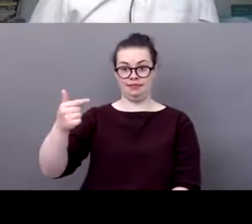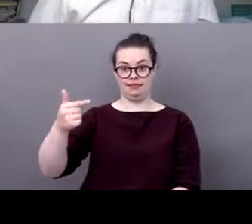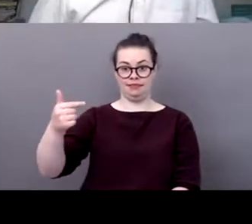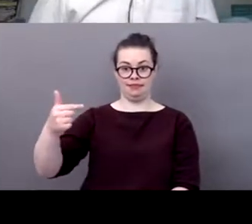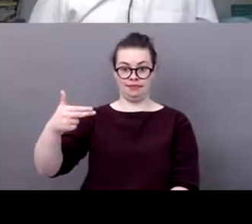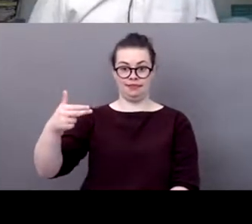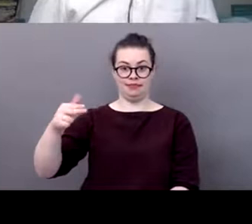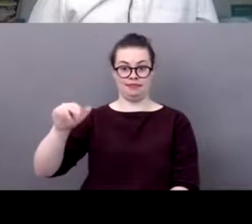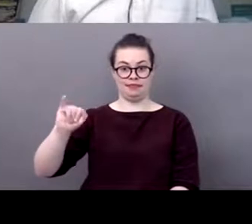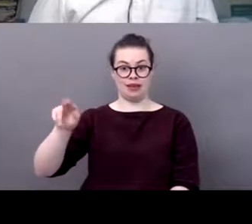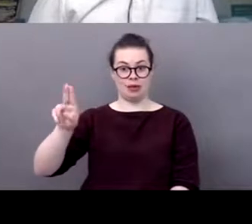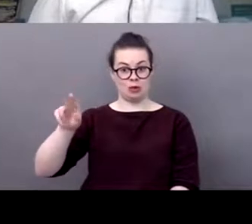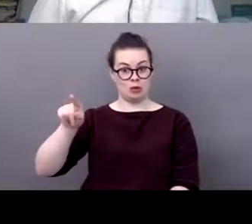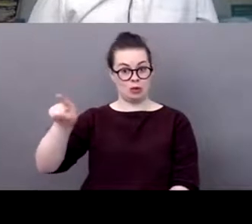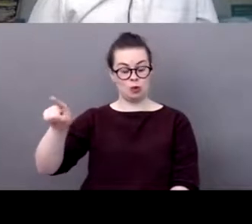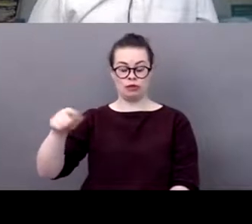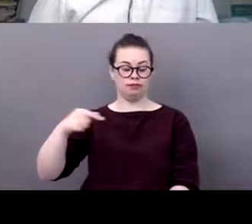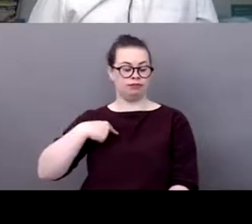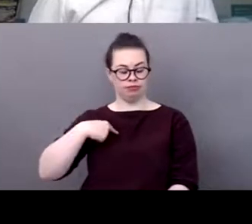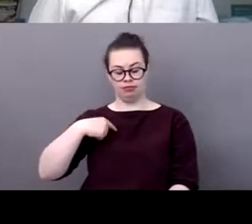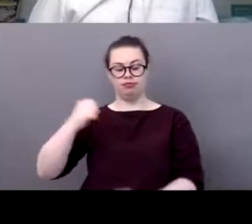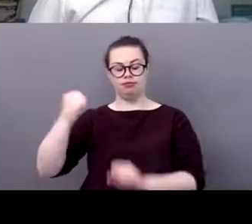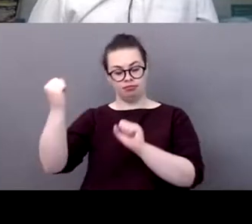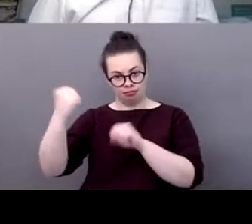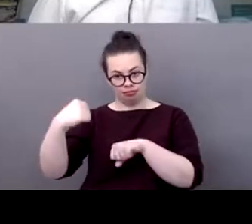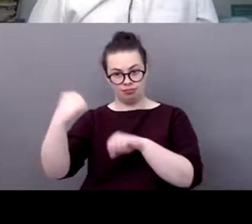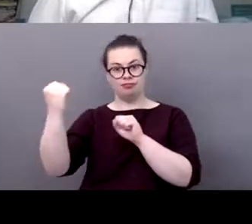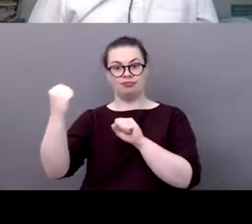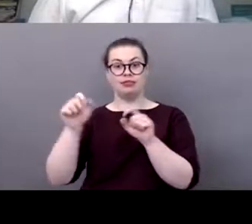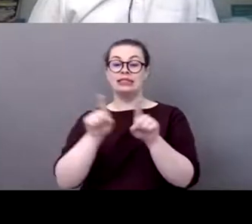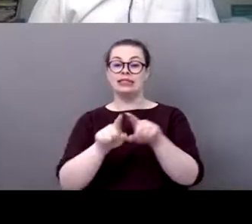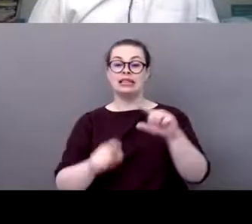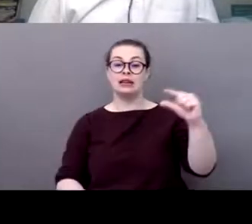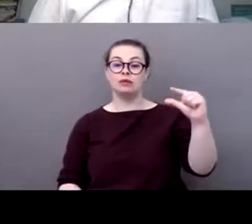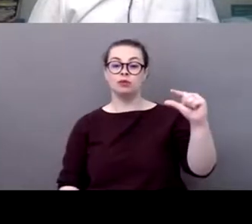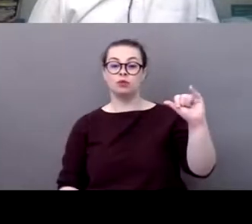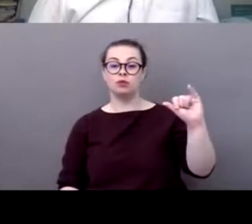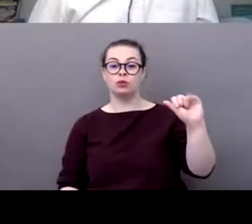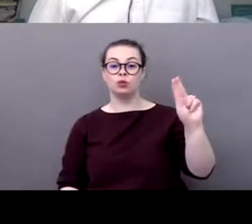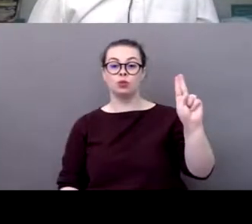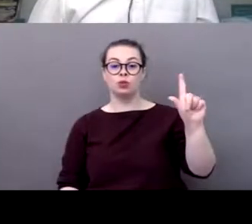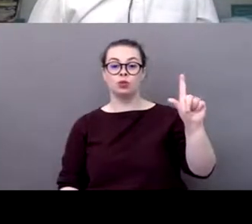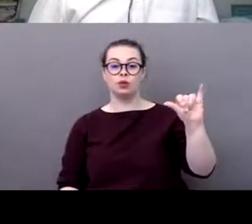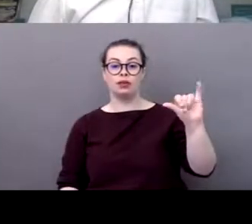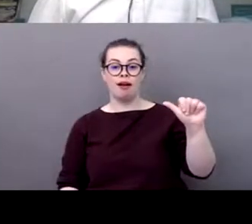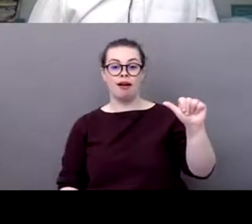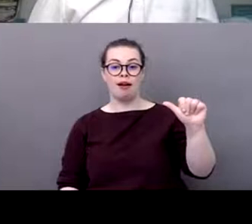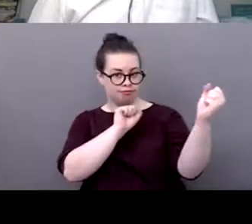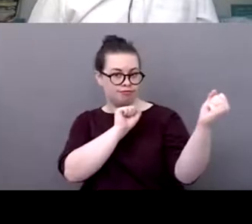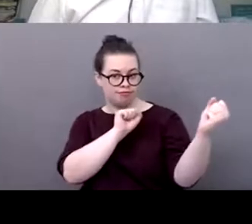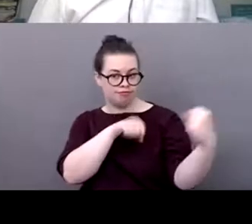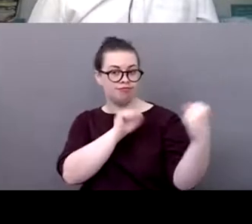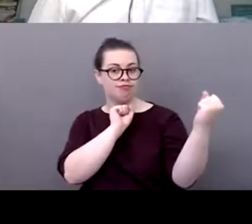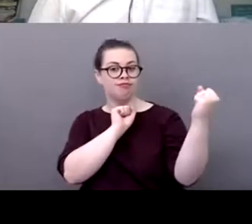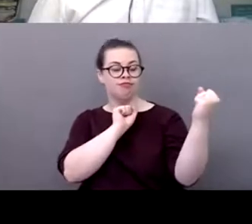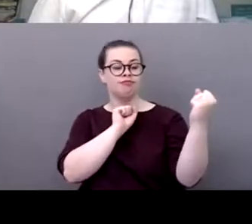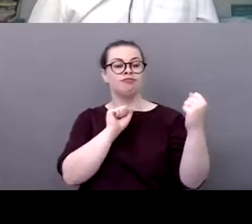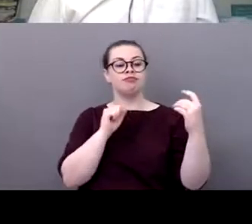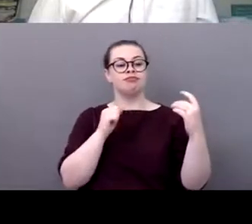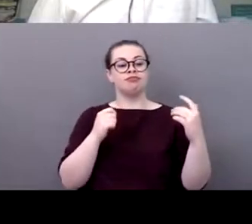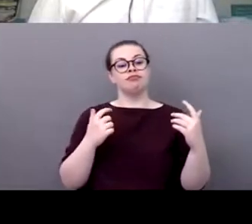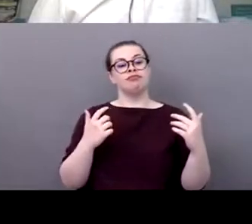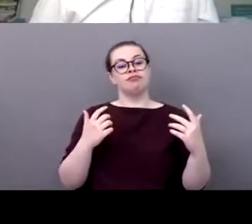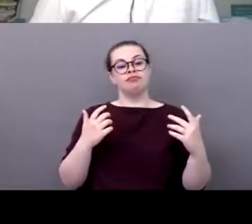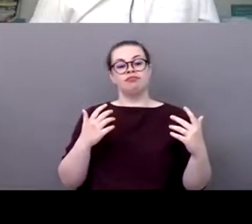hyper intéressant on est vraiment en phase sur sur ça pour moi le le sport c'est un outil incroyable pour